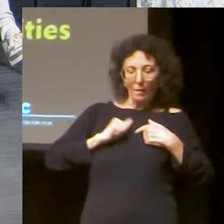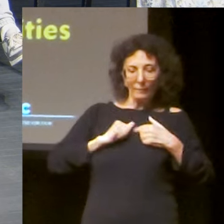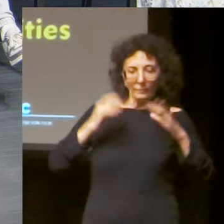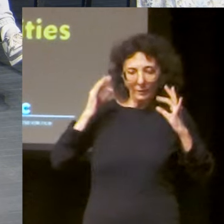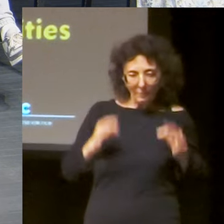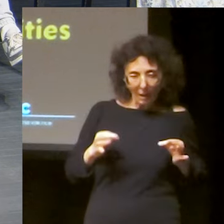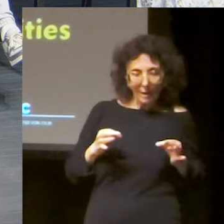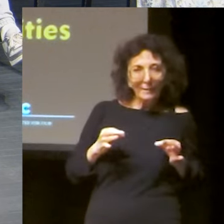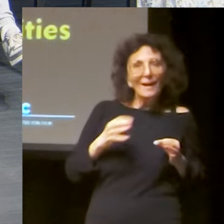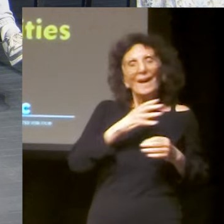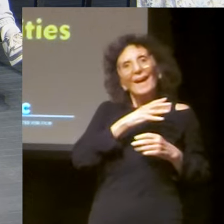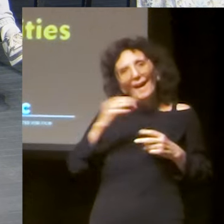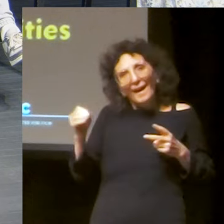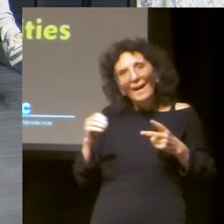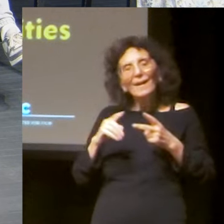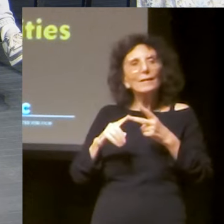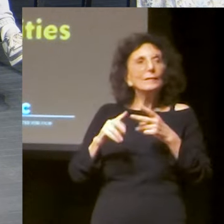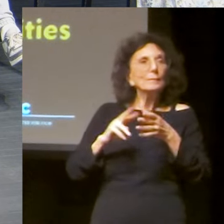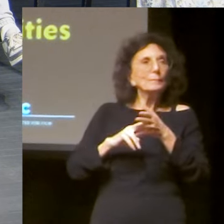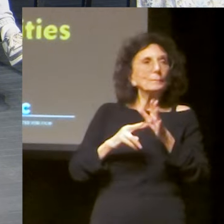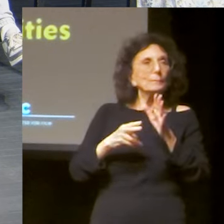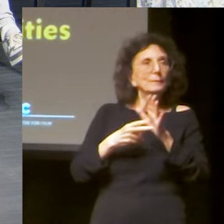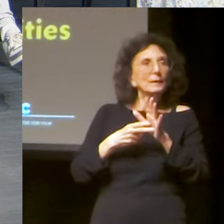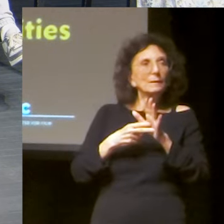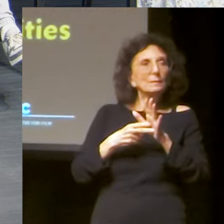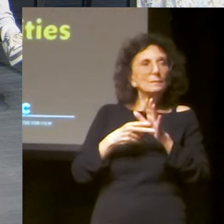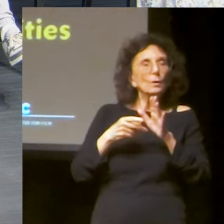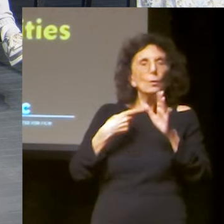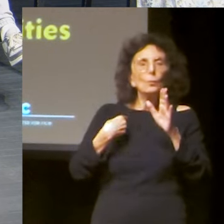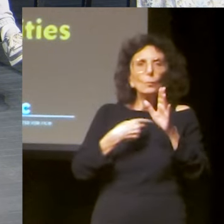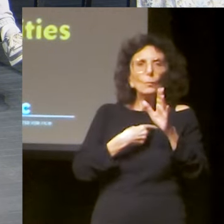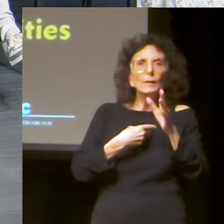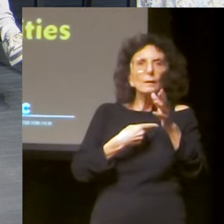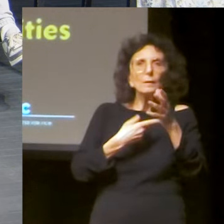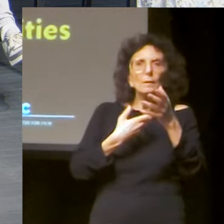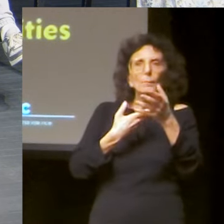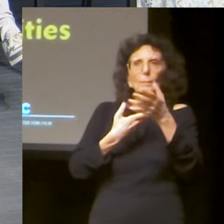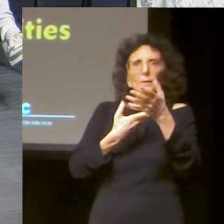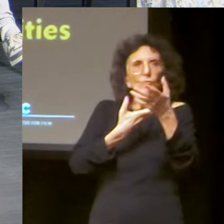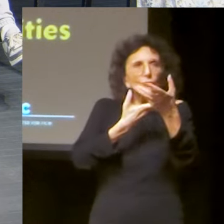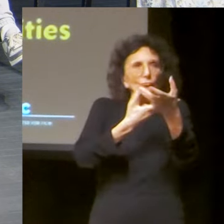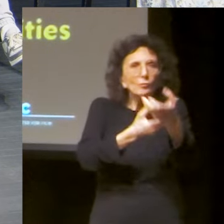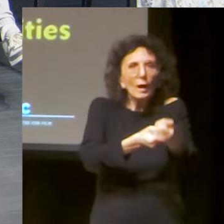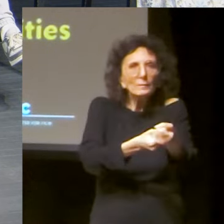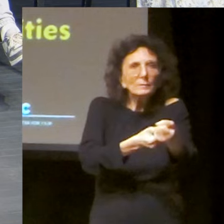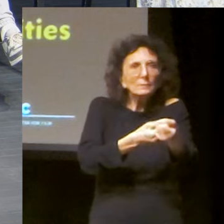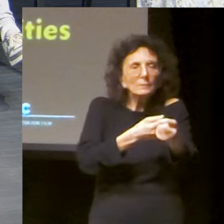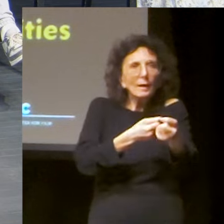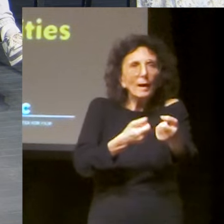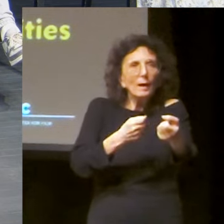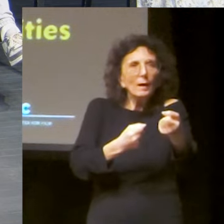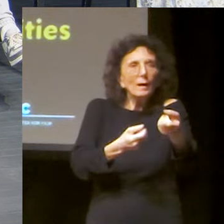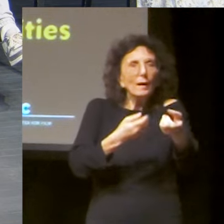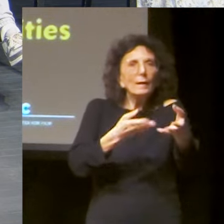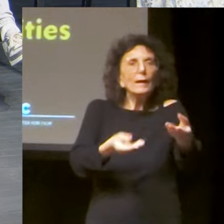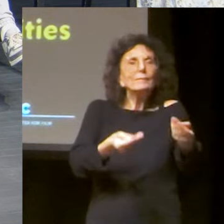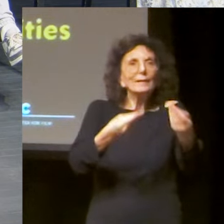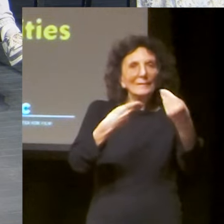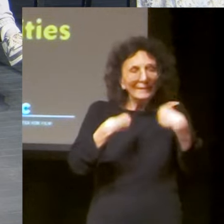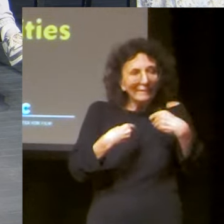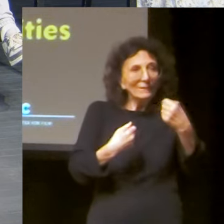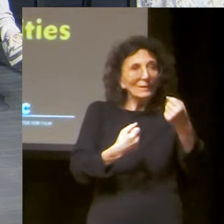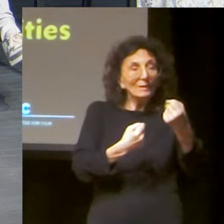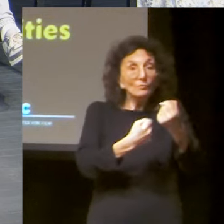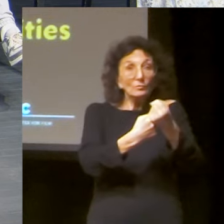because it's sort of consent is at the intersection of not just our self-determination, but also the